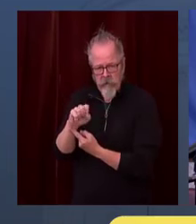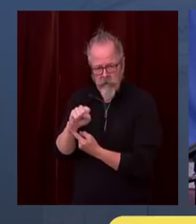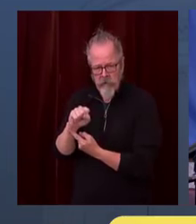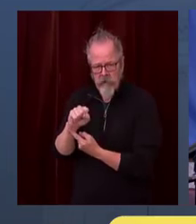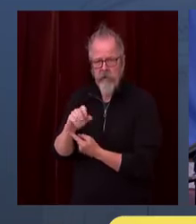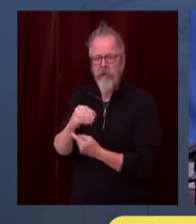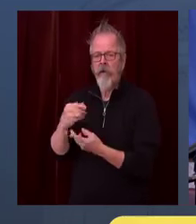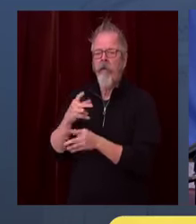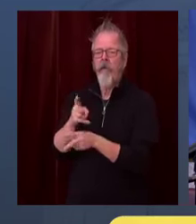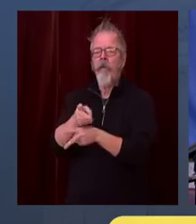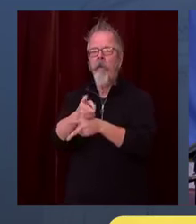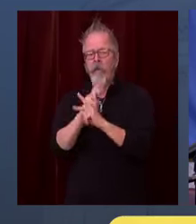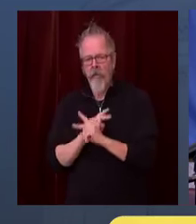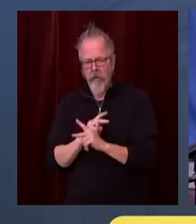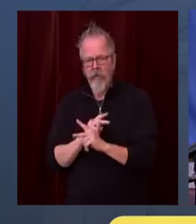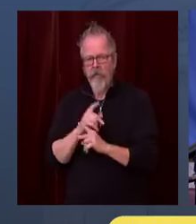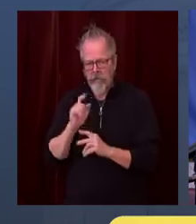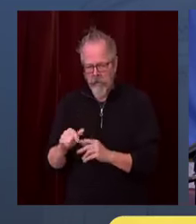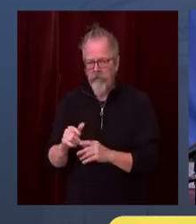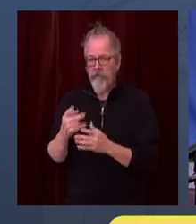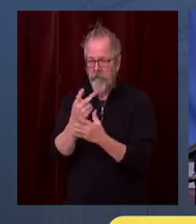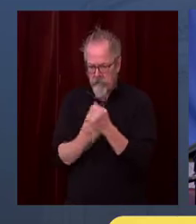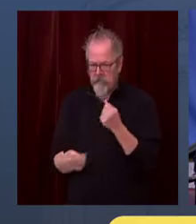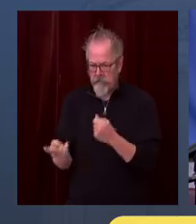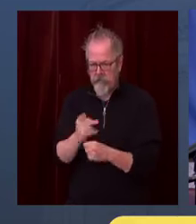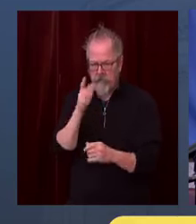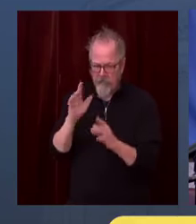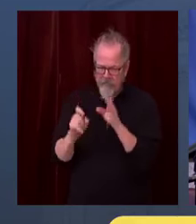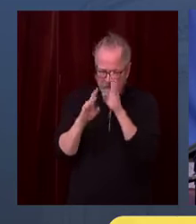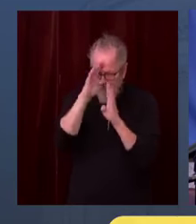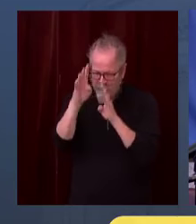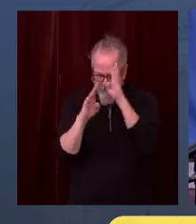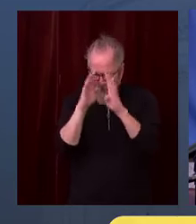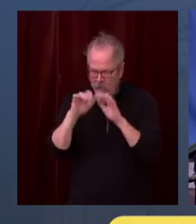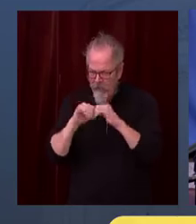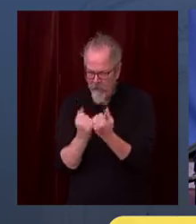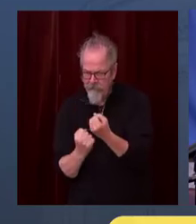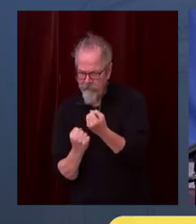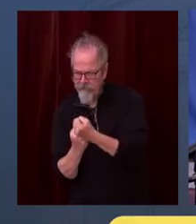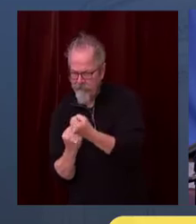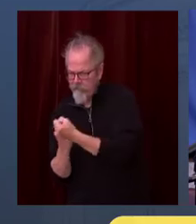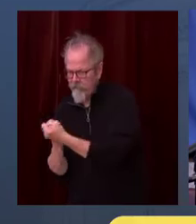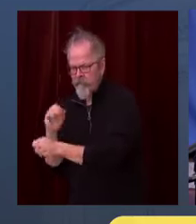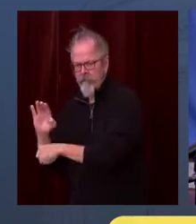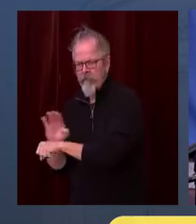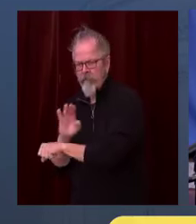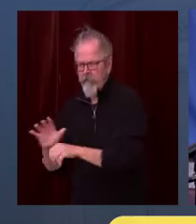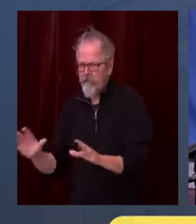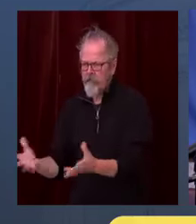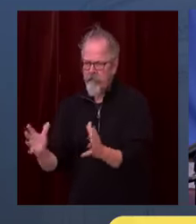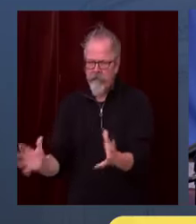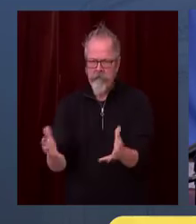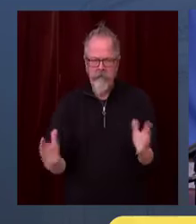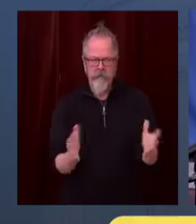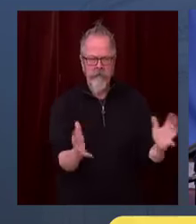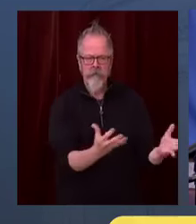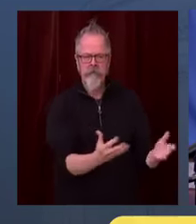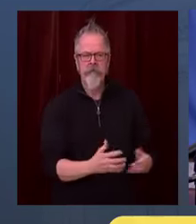work in being able to do that and leverage some other dollars as well. I'll have more to say about that in the upcoming weeks and days.